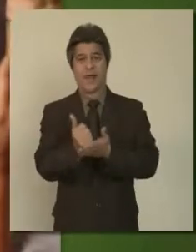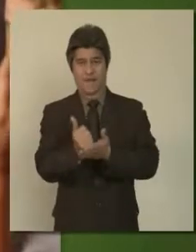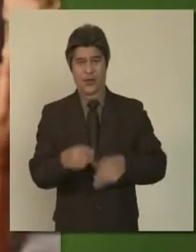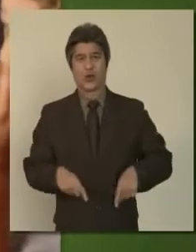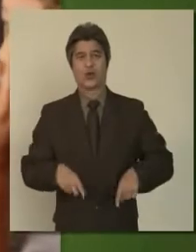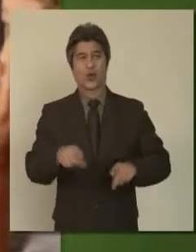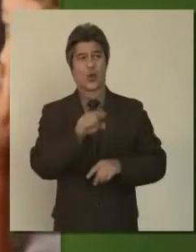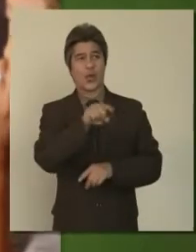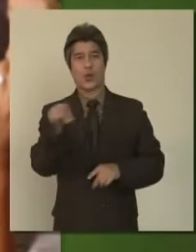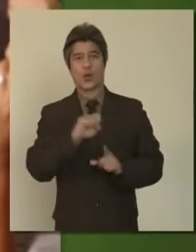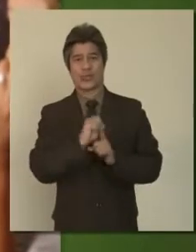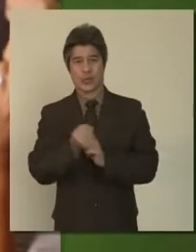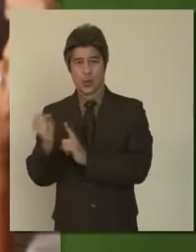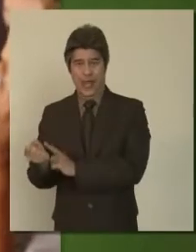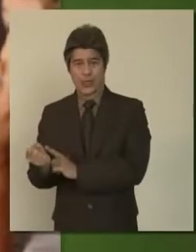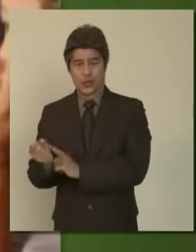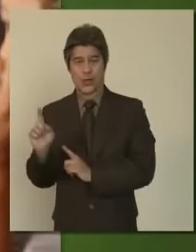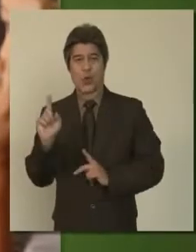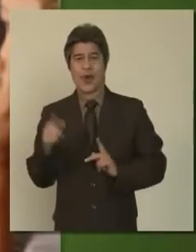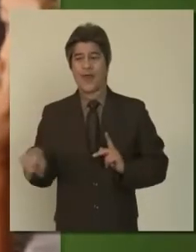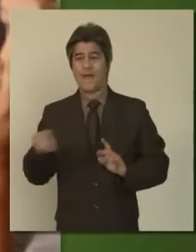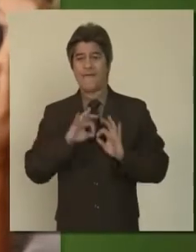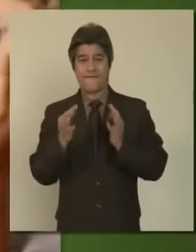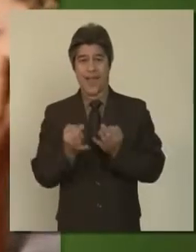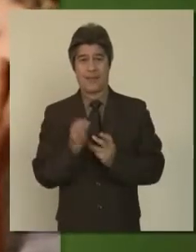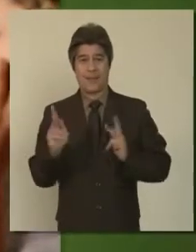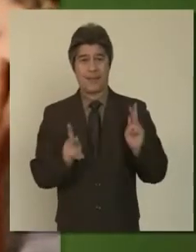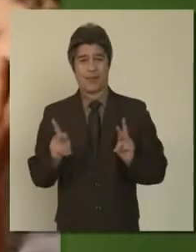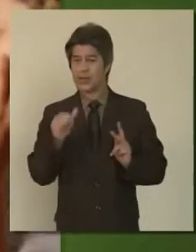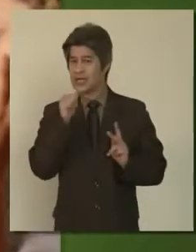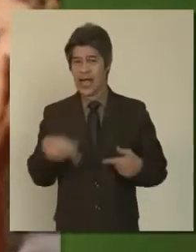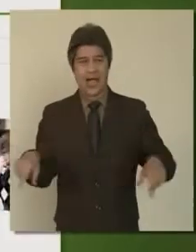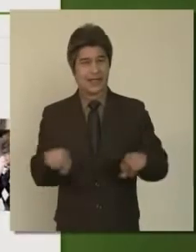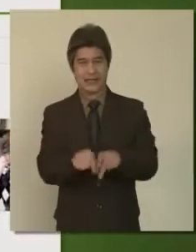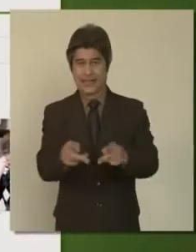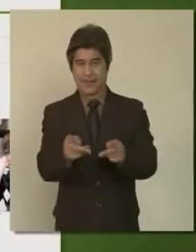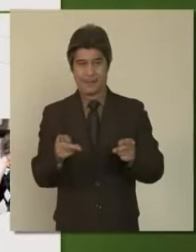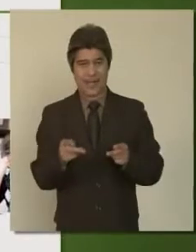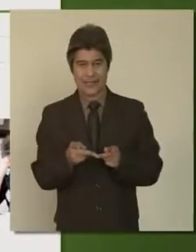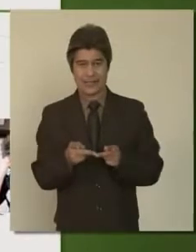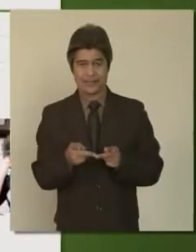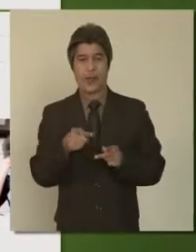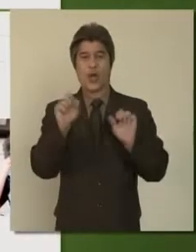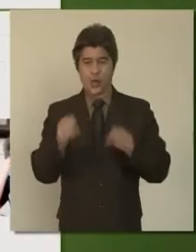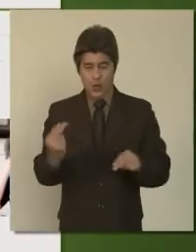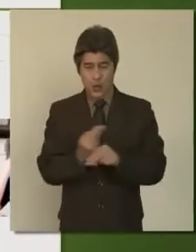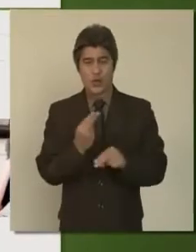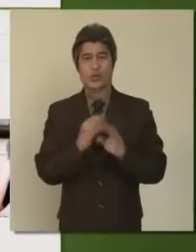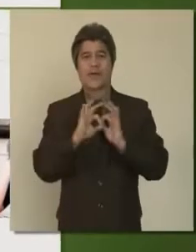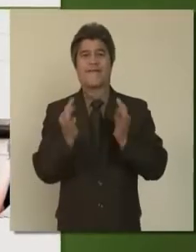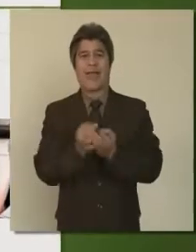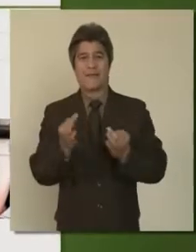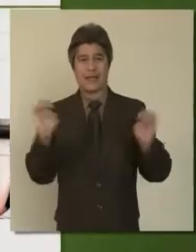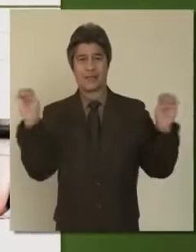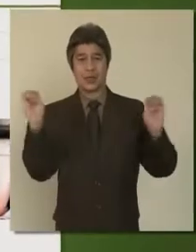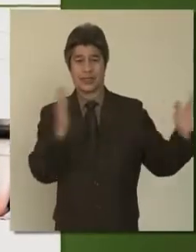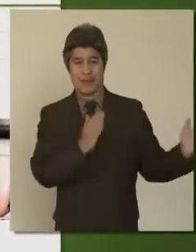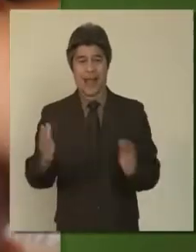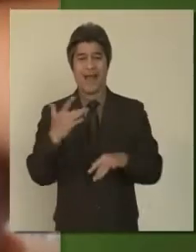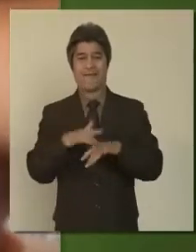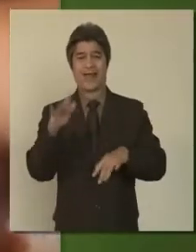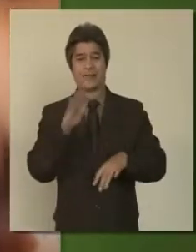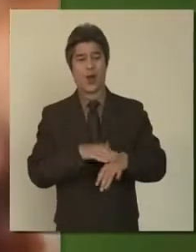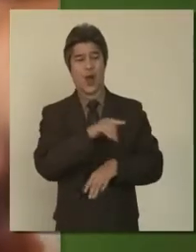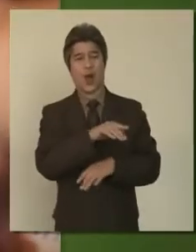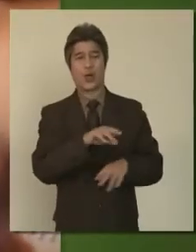where the family members are not in the same place. You can use the Family Emergency Plan available on Ready.gov to